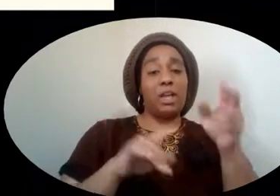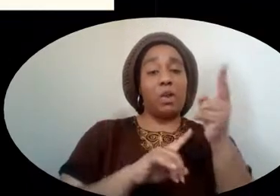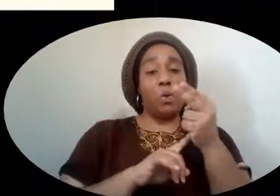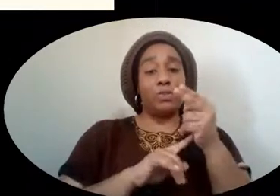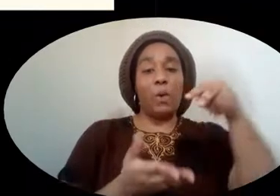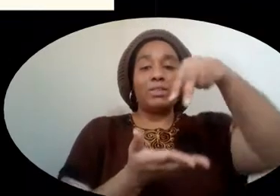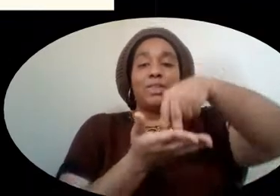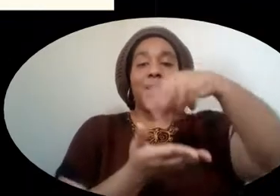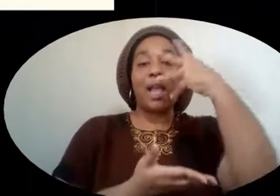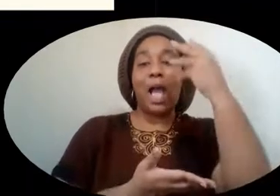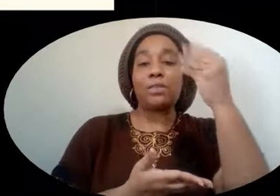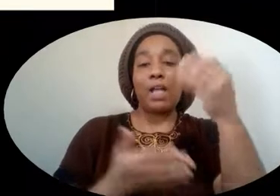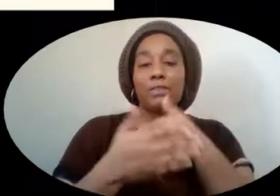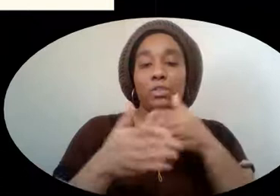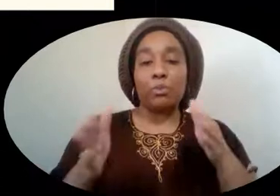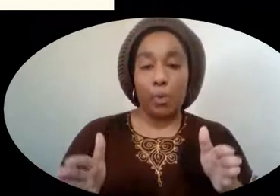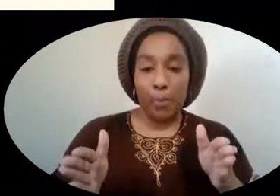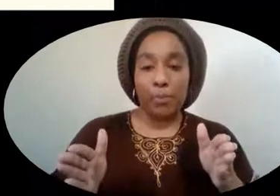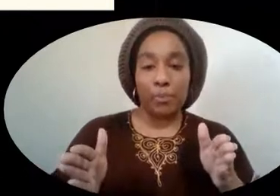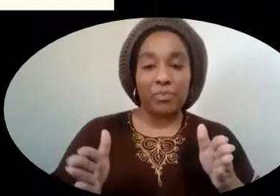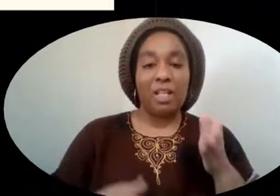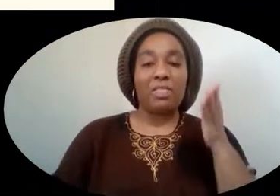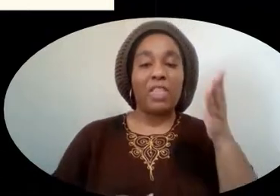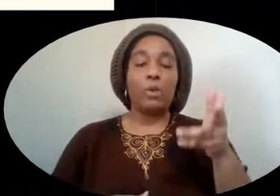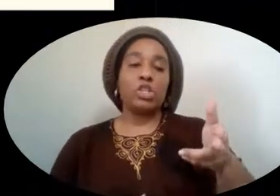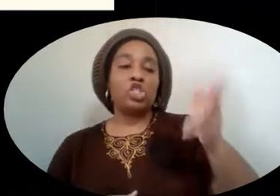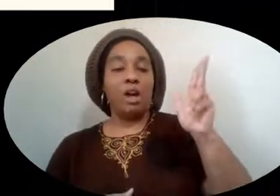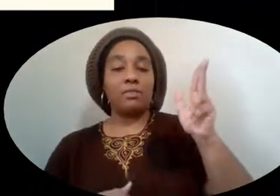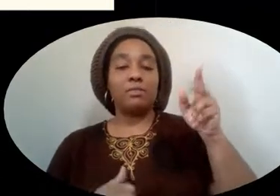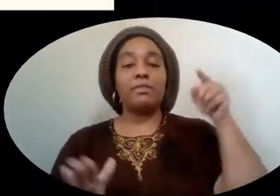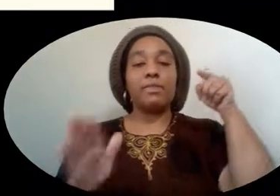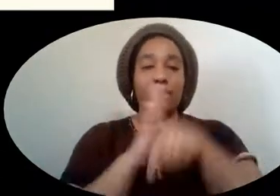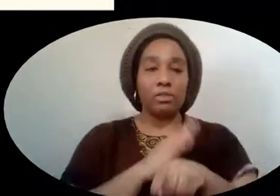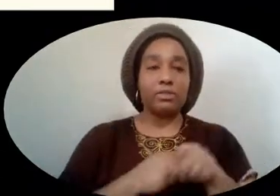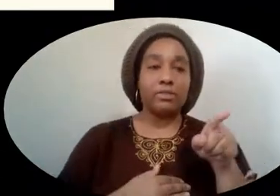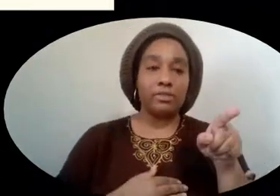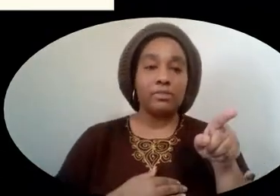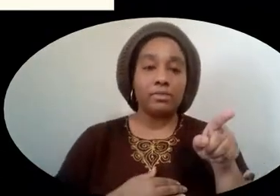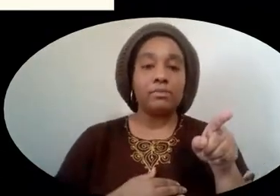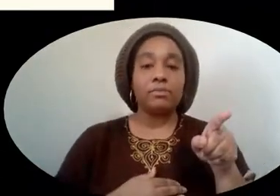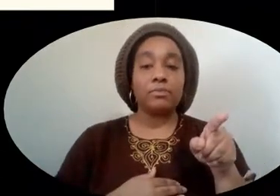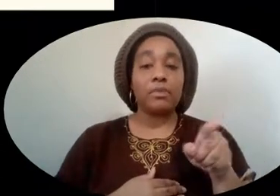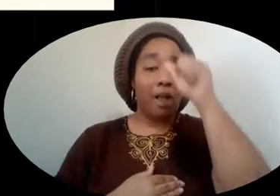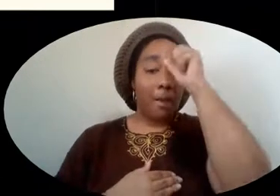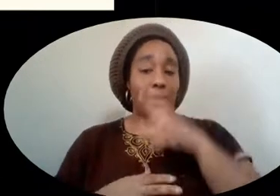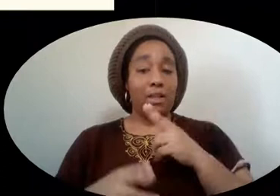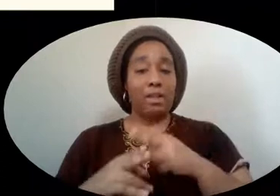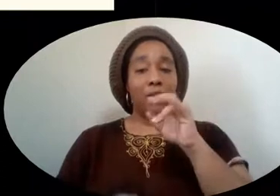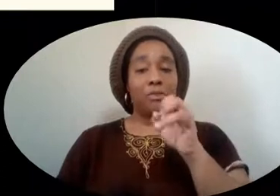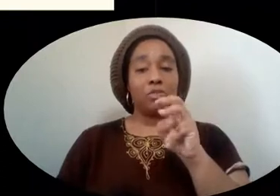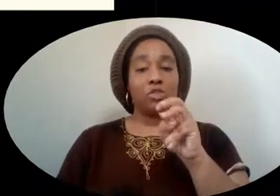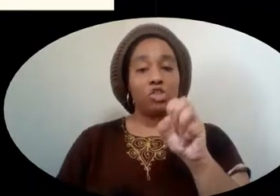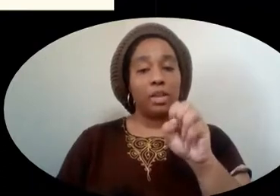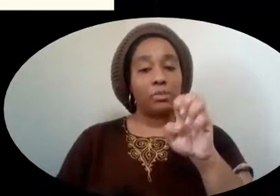and was standing outside his room. There, he was shot and killed. A man named